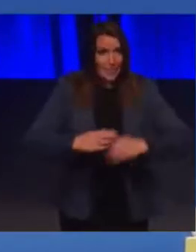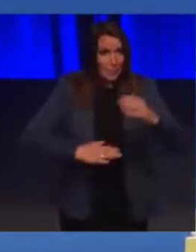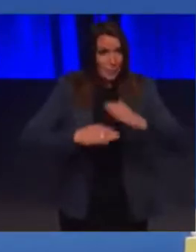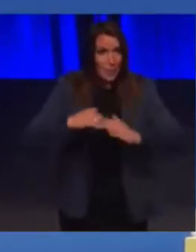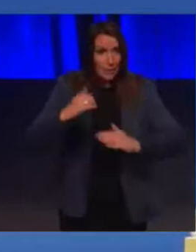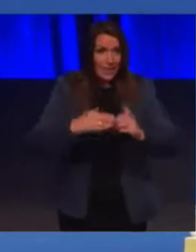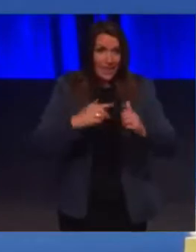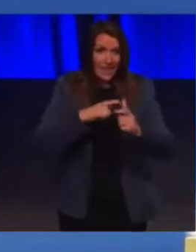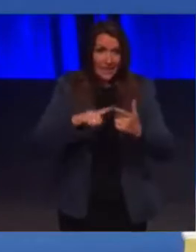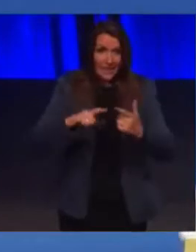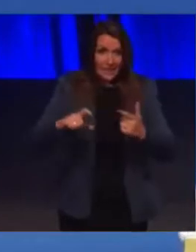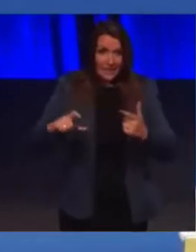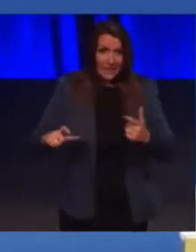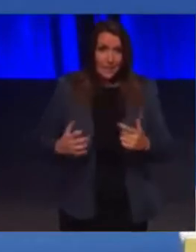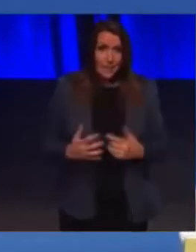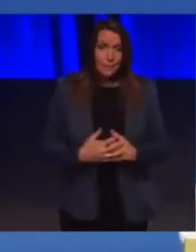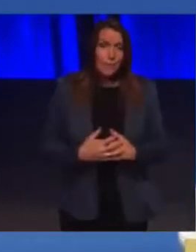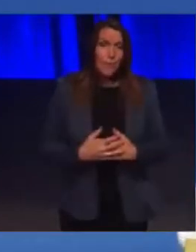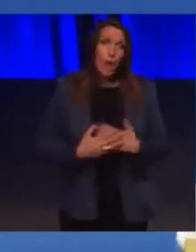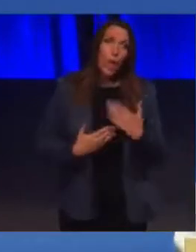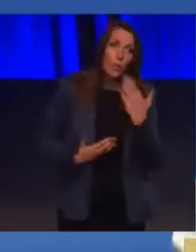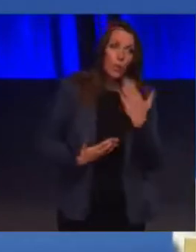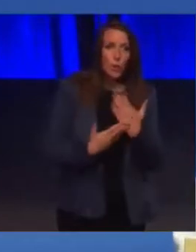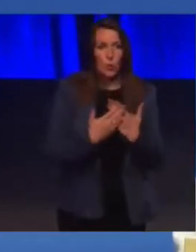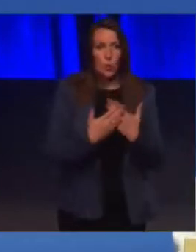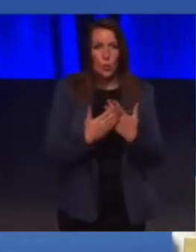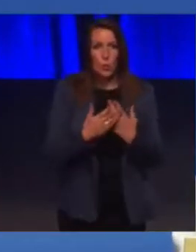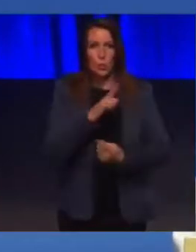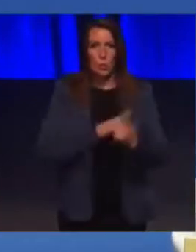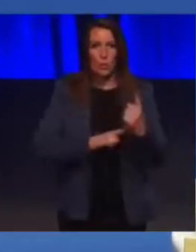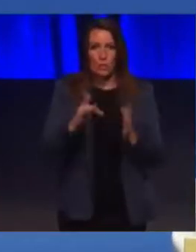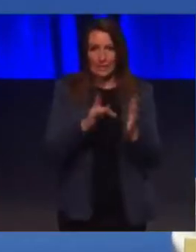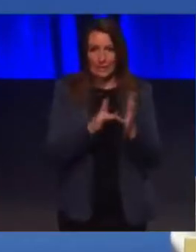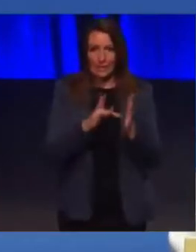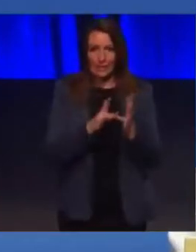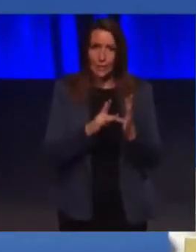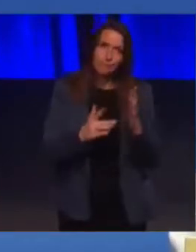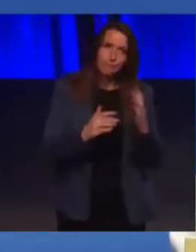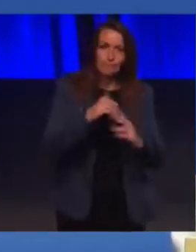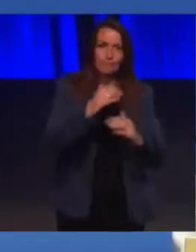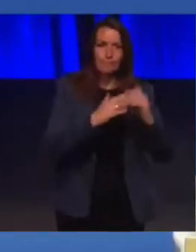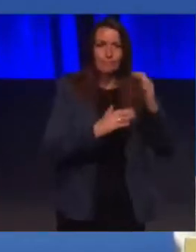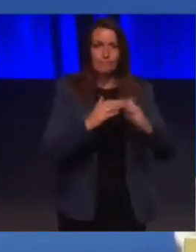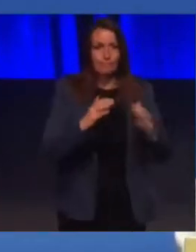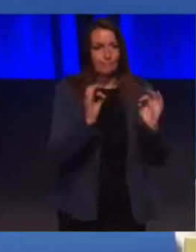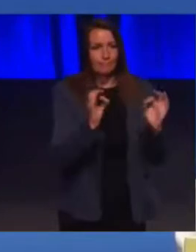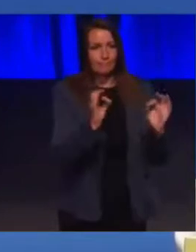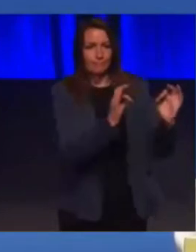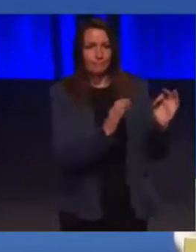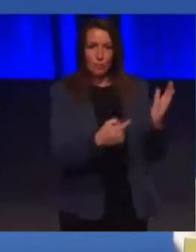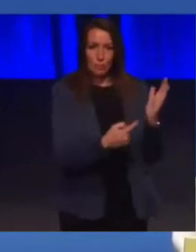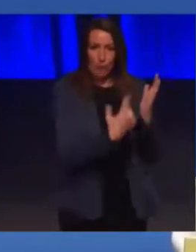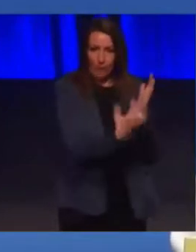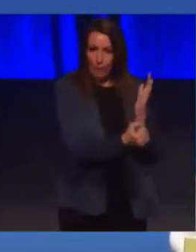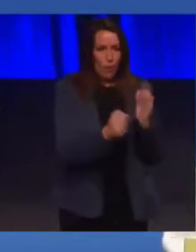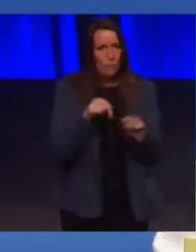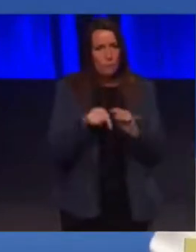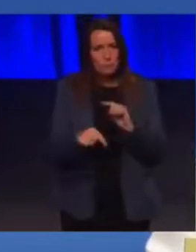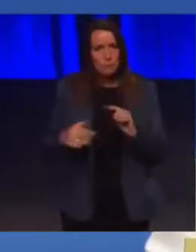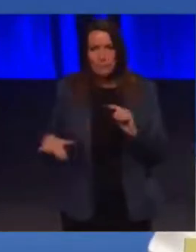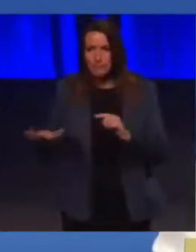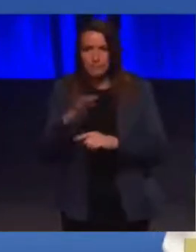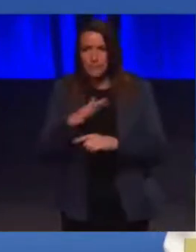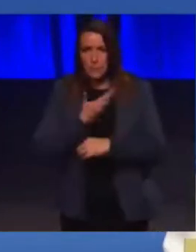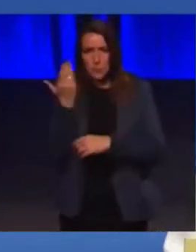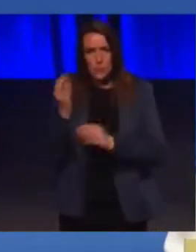Thankfully, the new Aberdeen Conference Centre will have these facilities, which is great, but so many buildings just aren't set up for someone